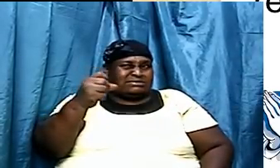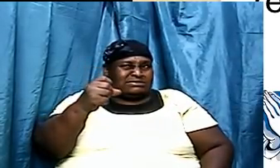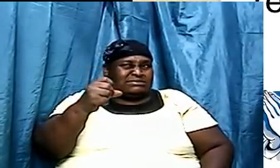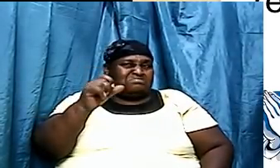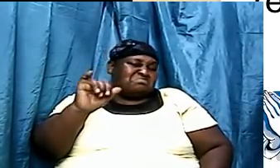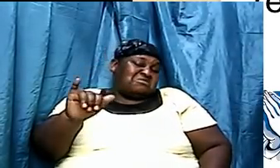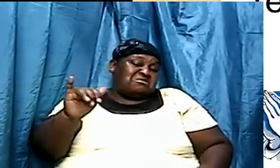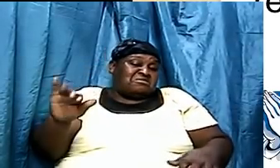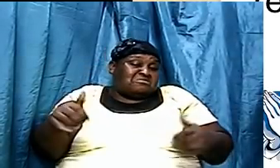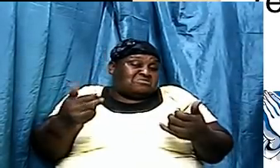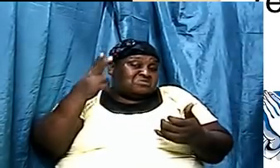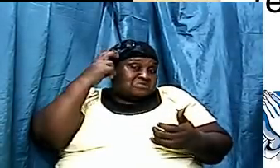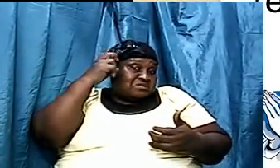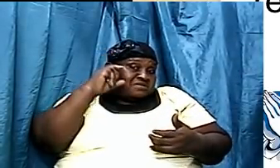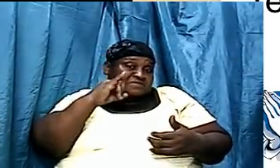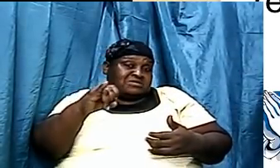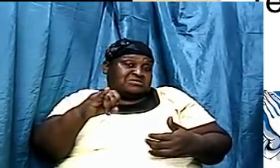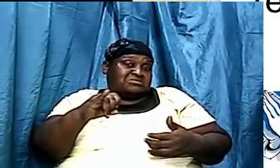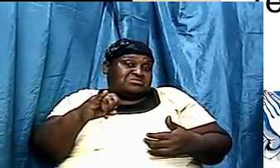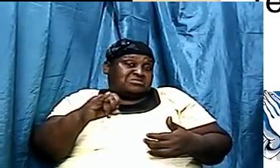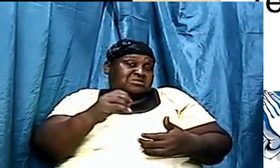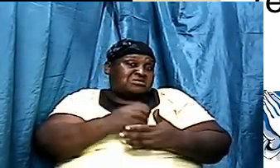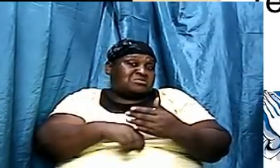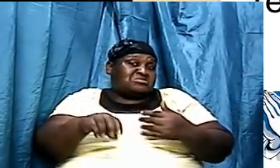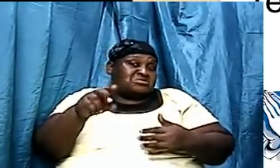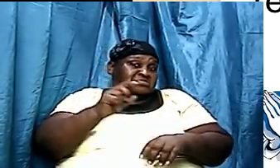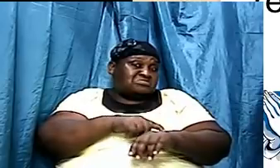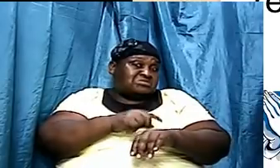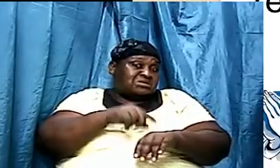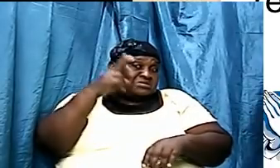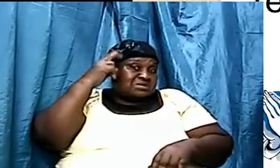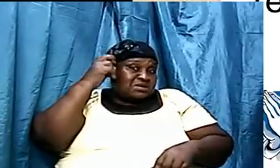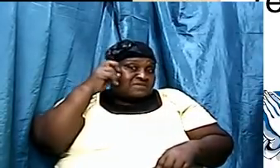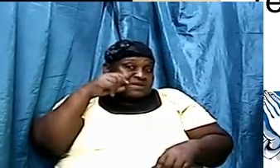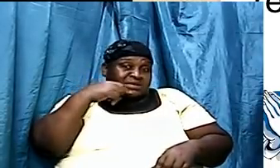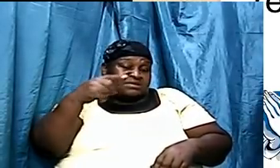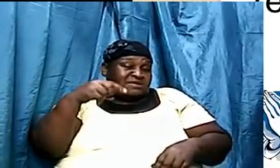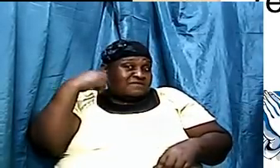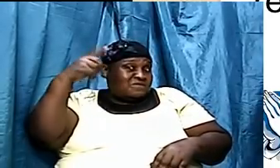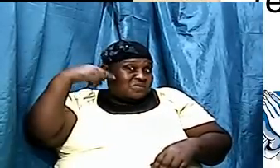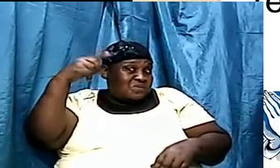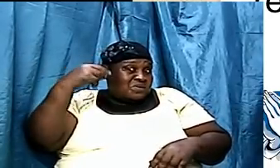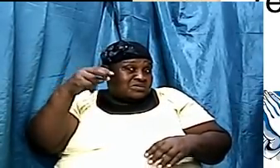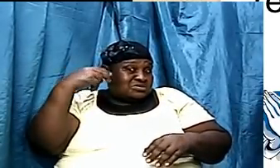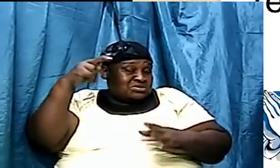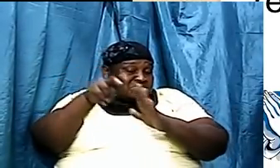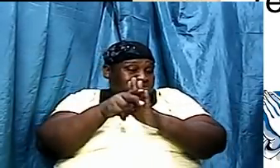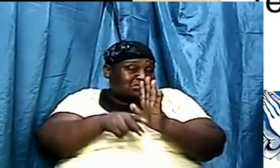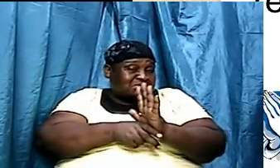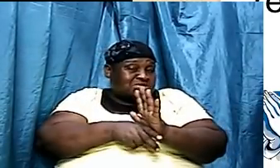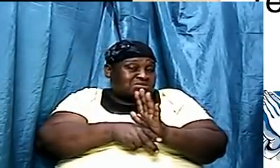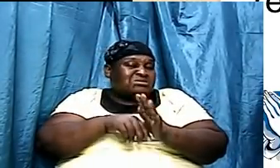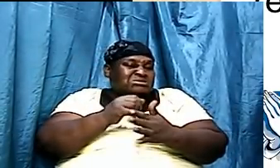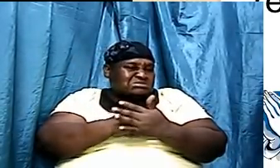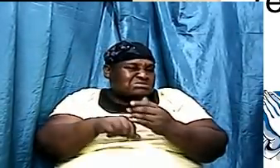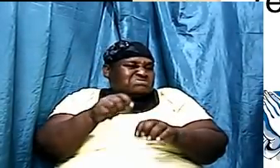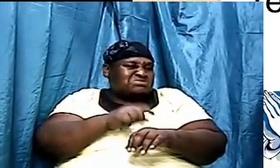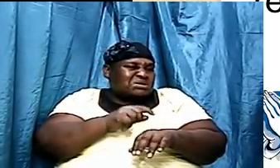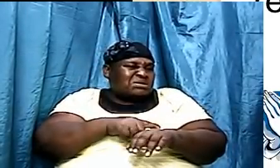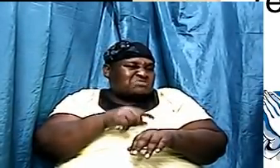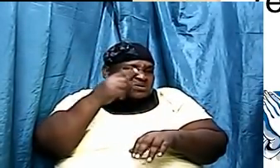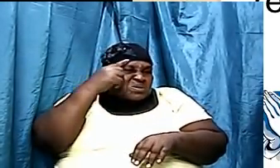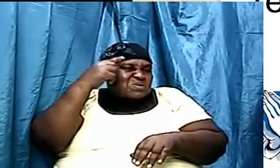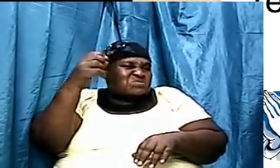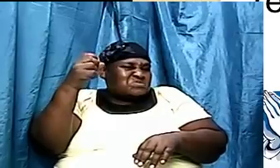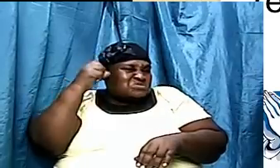foolishness. And sometimes it sounds like it makes sense. You have to be careful. Try the spirit. But I strongly believe that